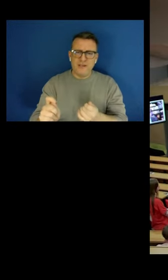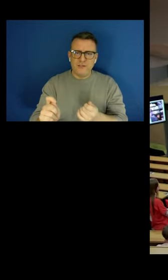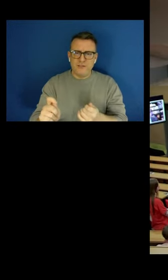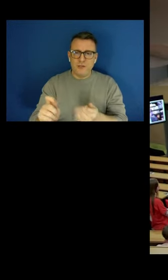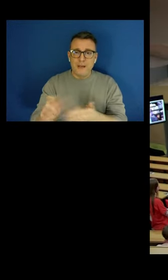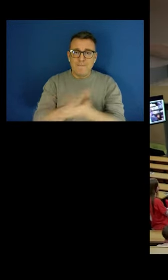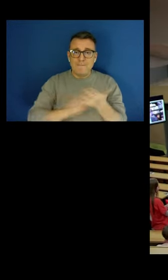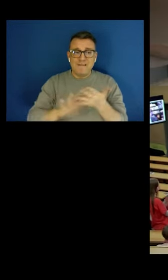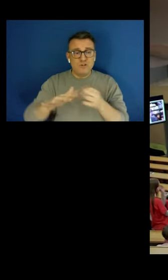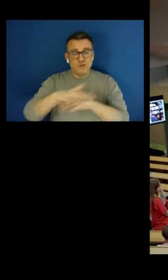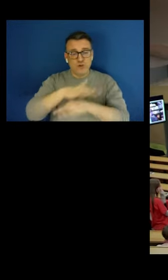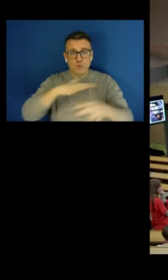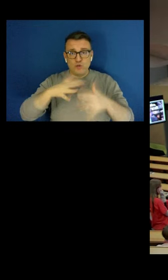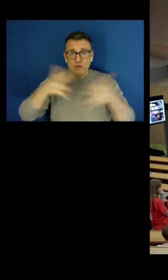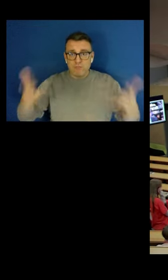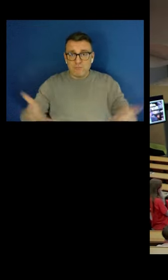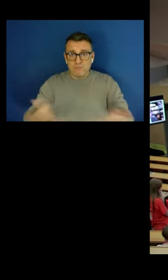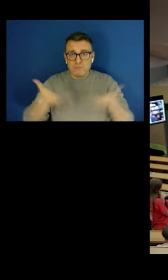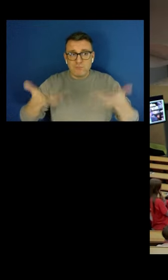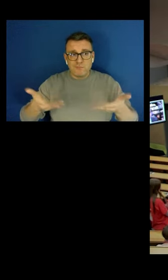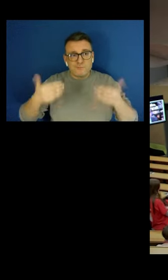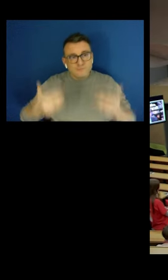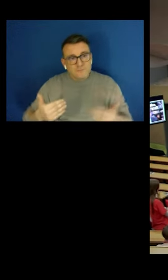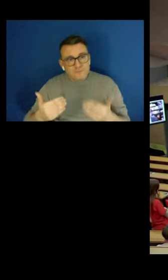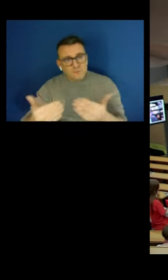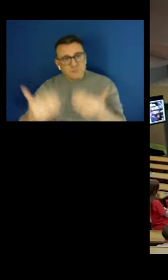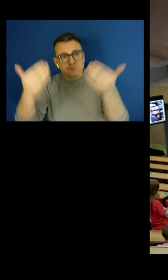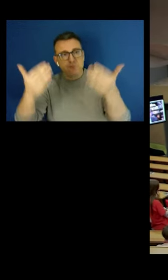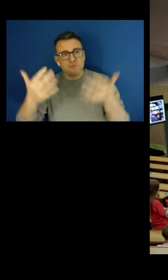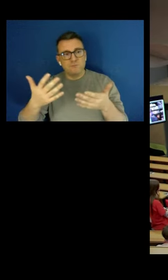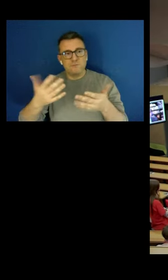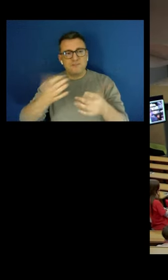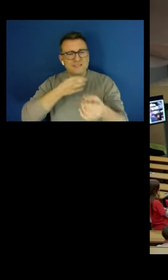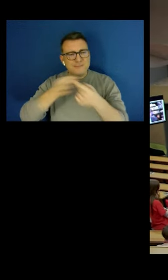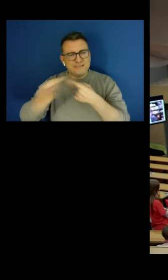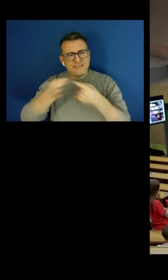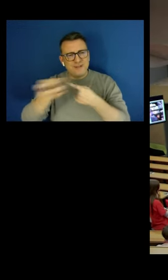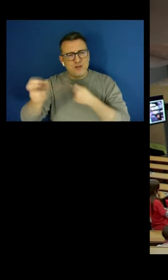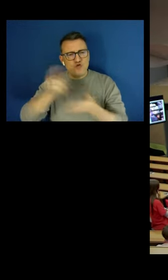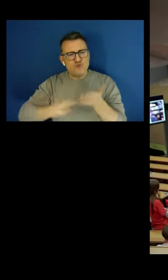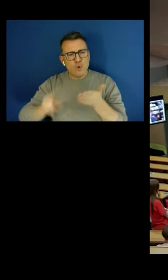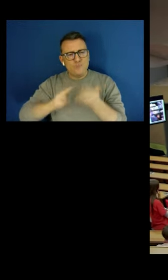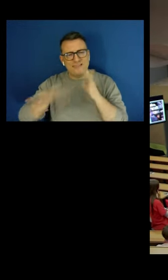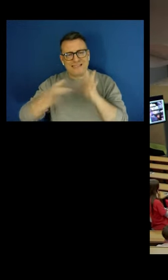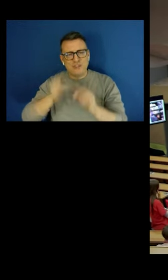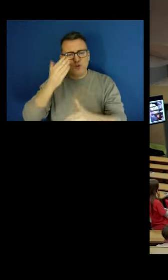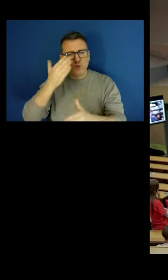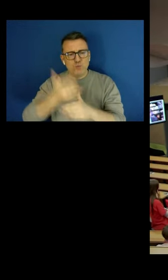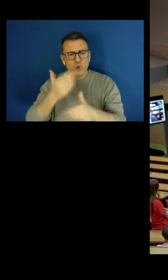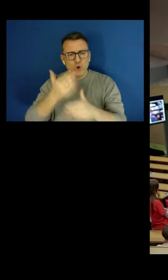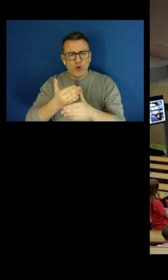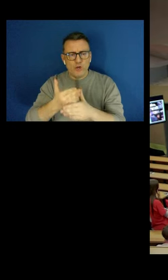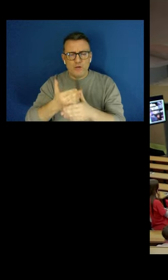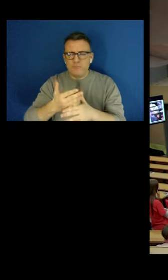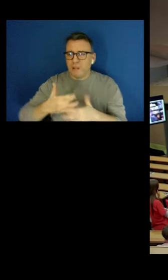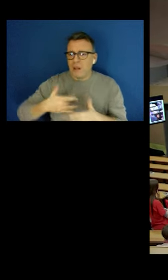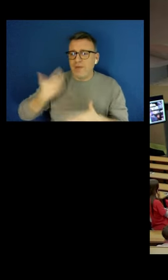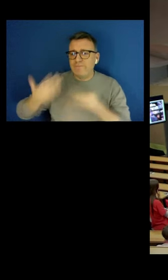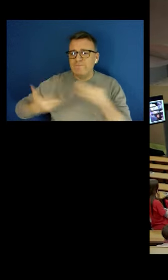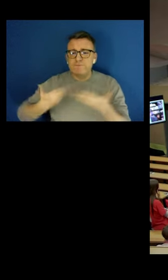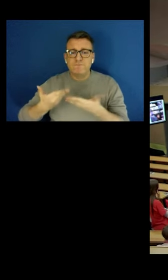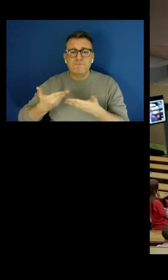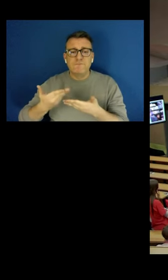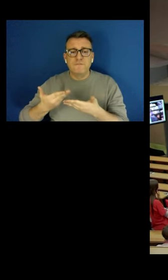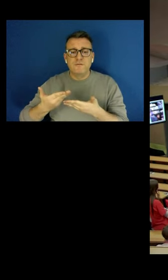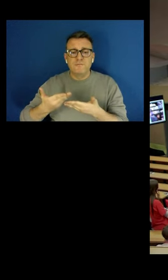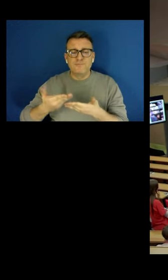driving specific kind of norms around employment and work and life in general, that are kind of pushing